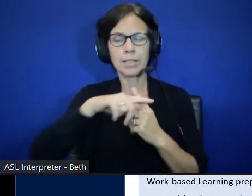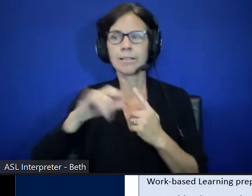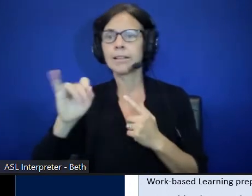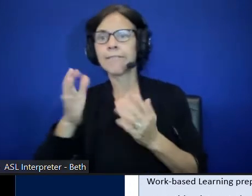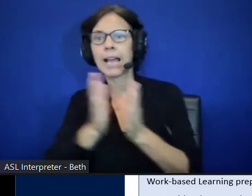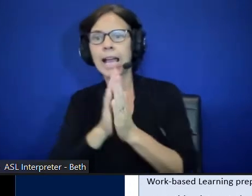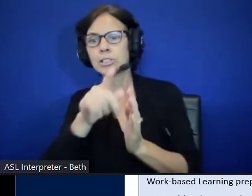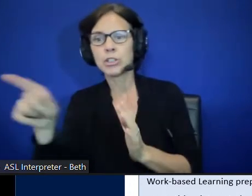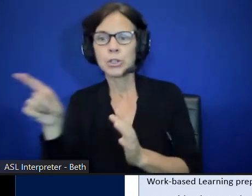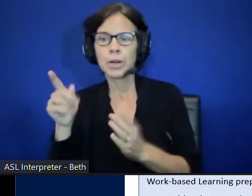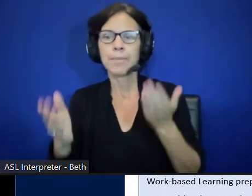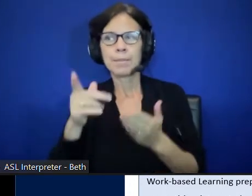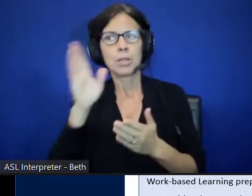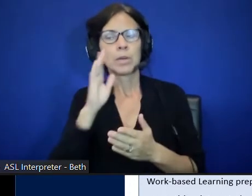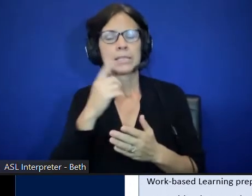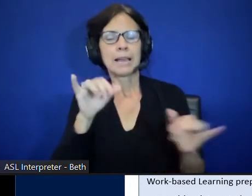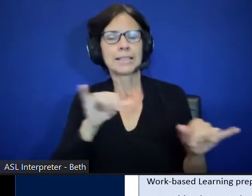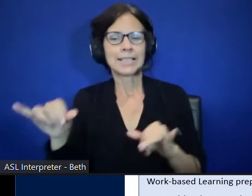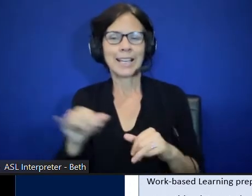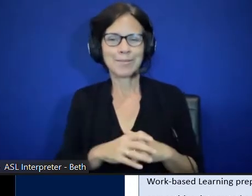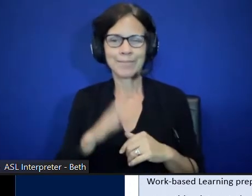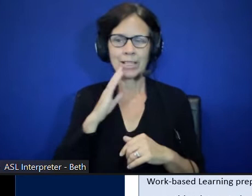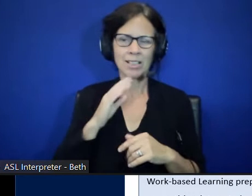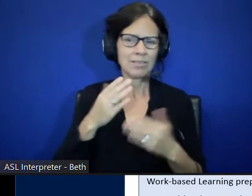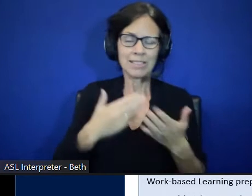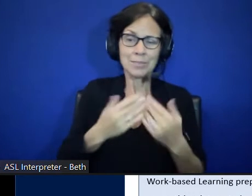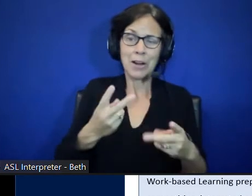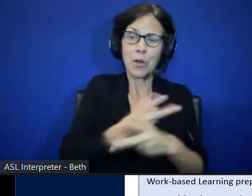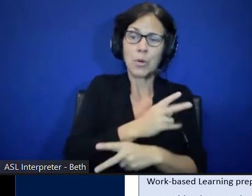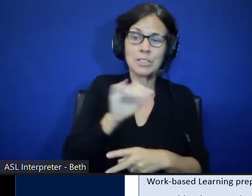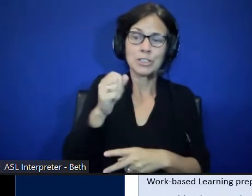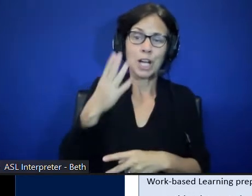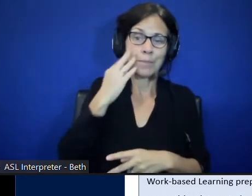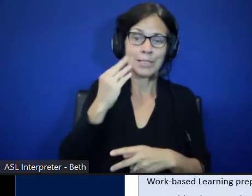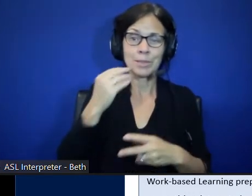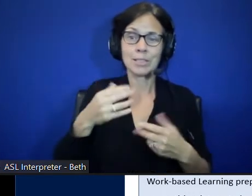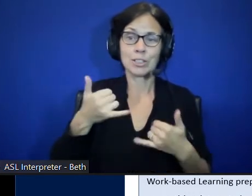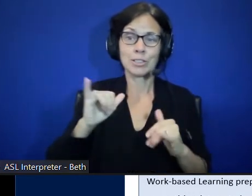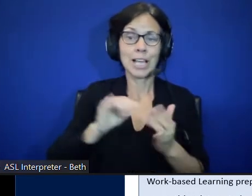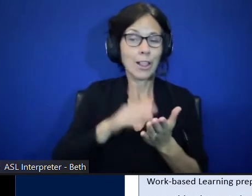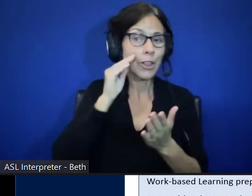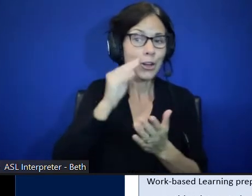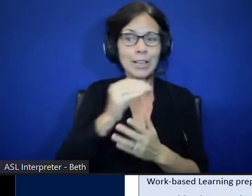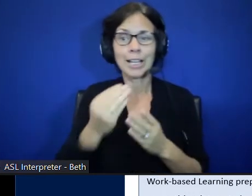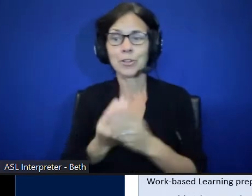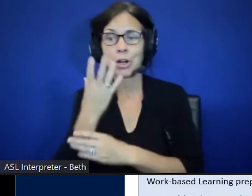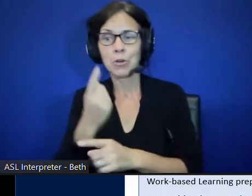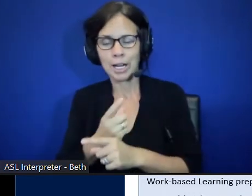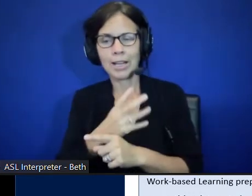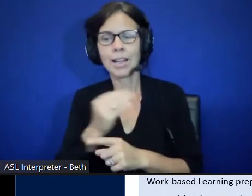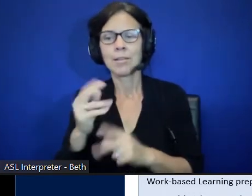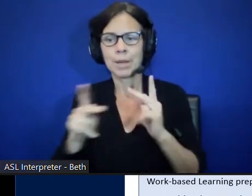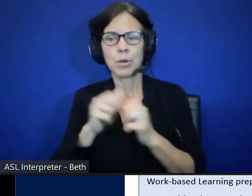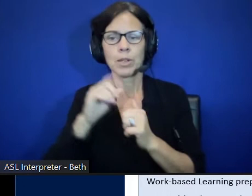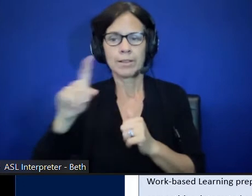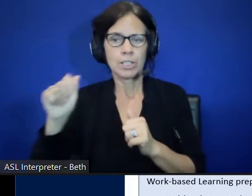you would end up saying something similar. Even the worst job experience, you still learn something, you still grow, and I think individuals with disabilities should have access